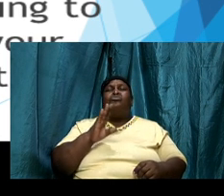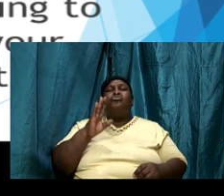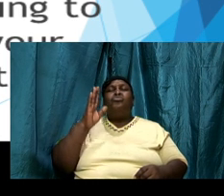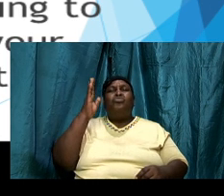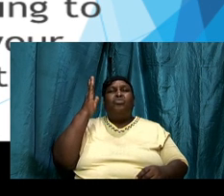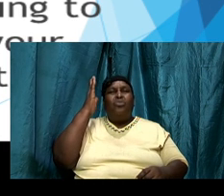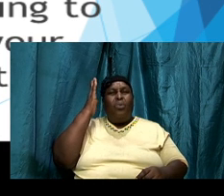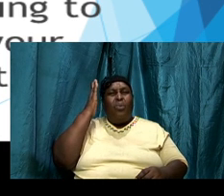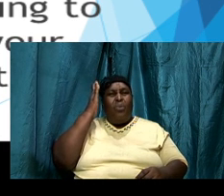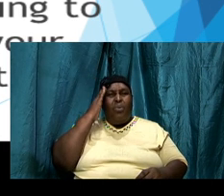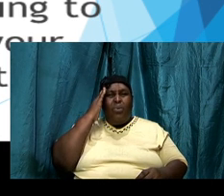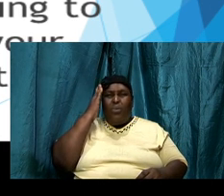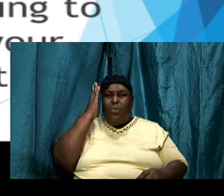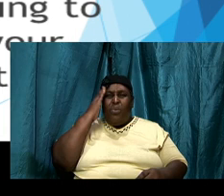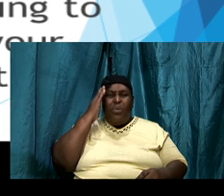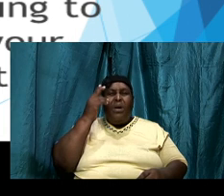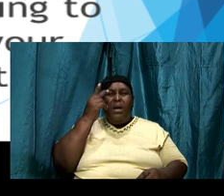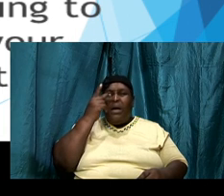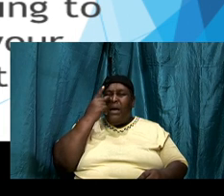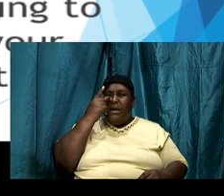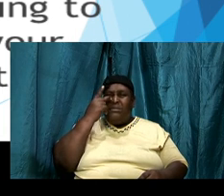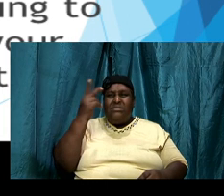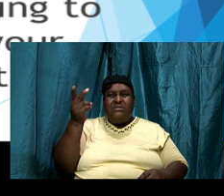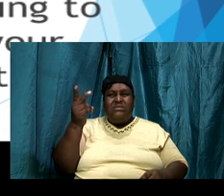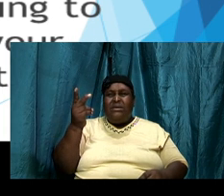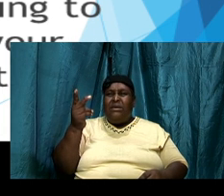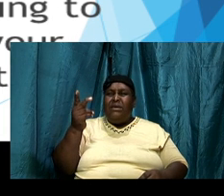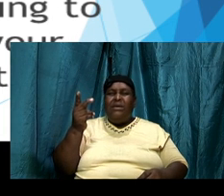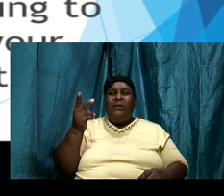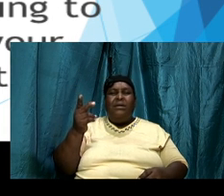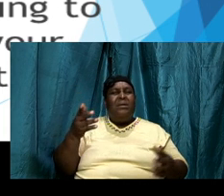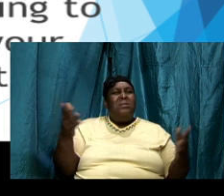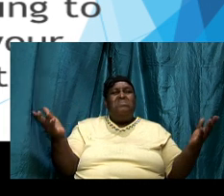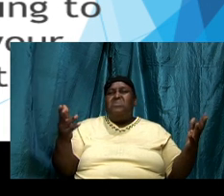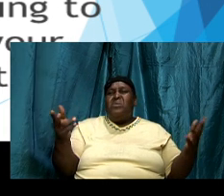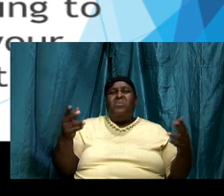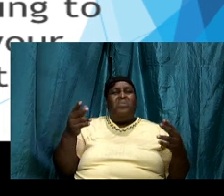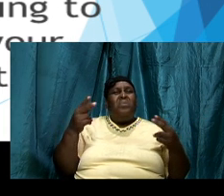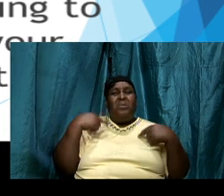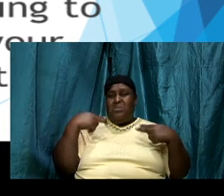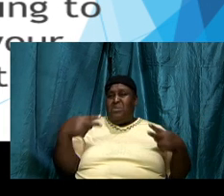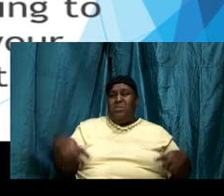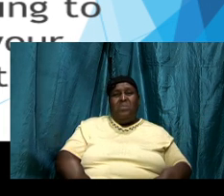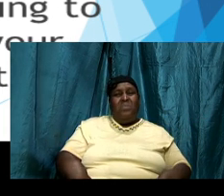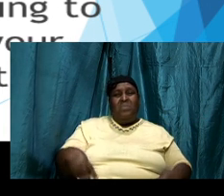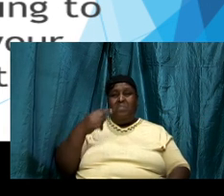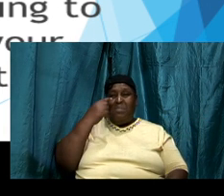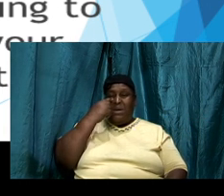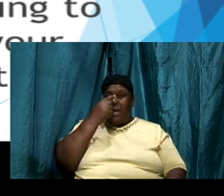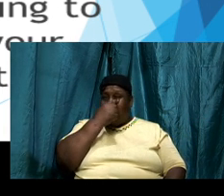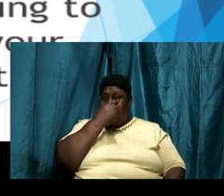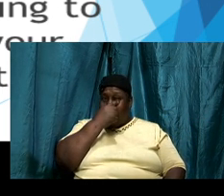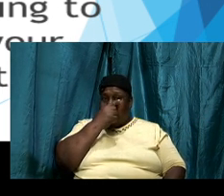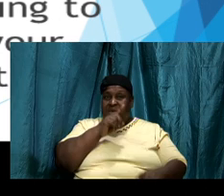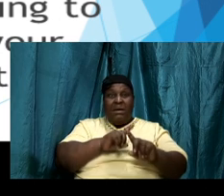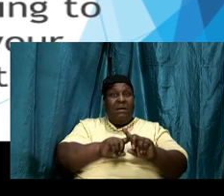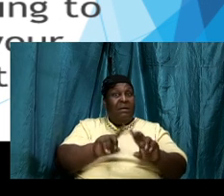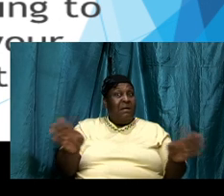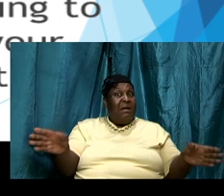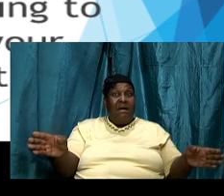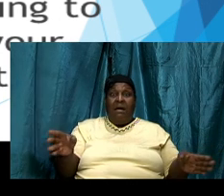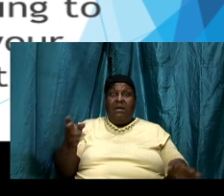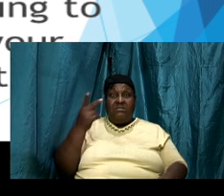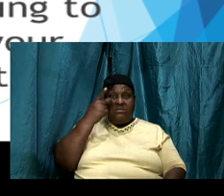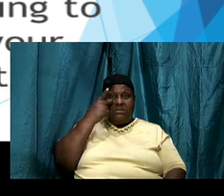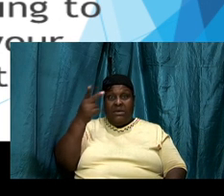of eyes it sees what the human eyes cannot see it knows what